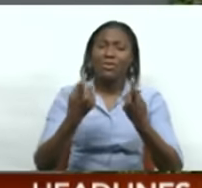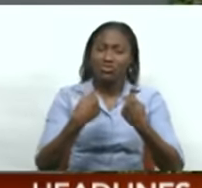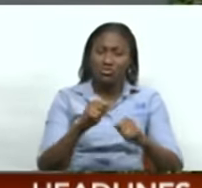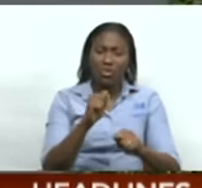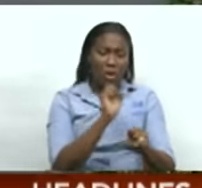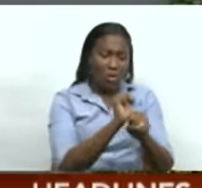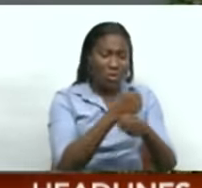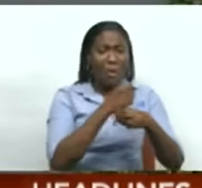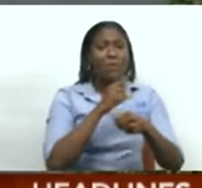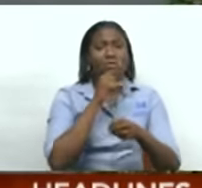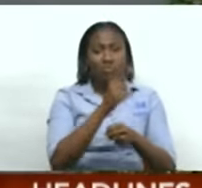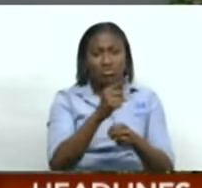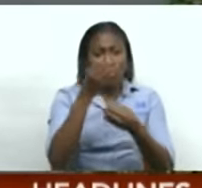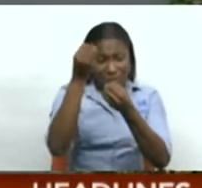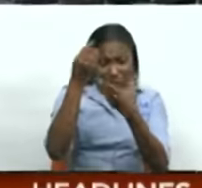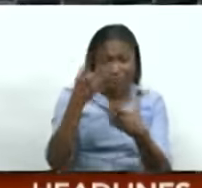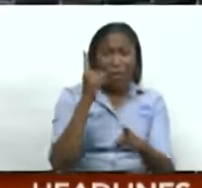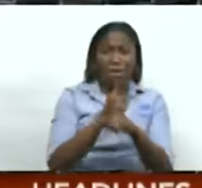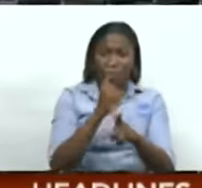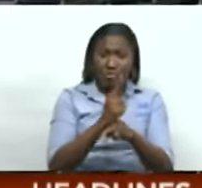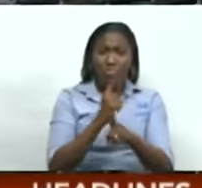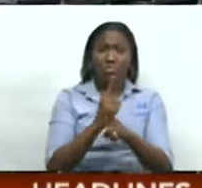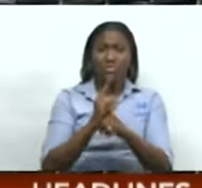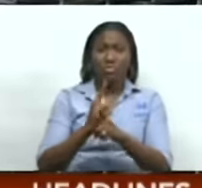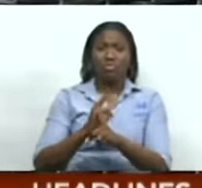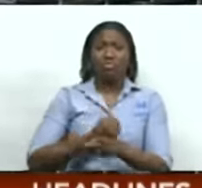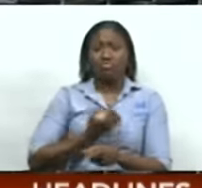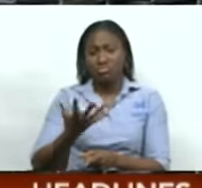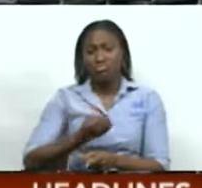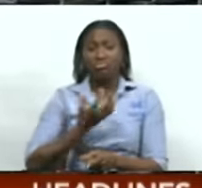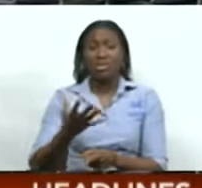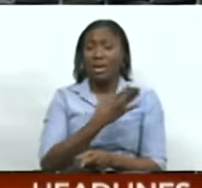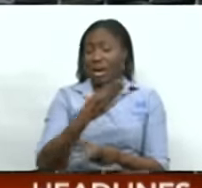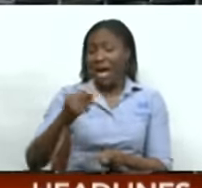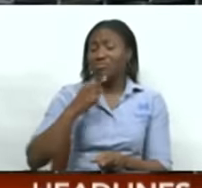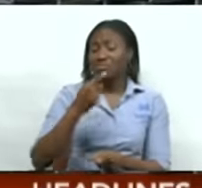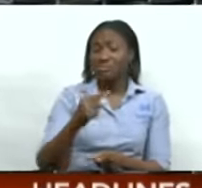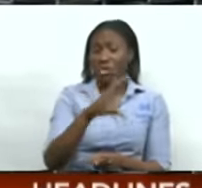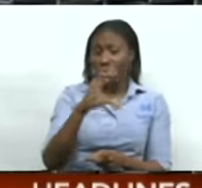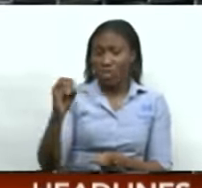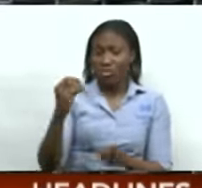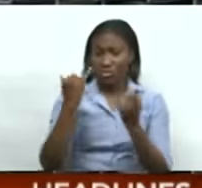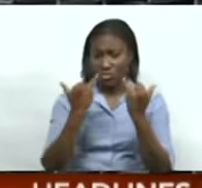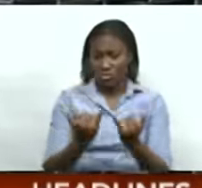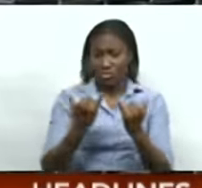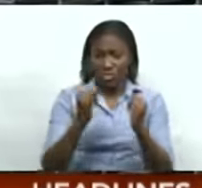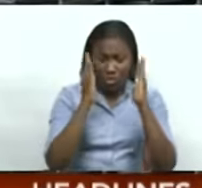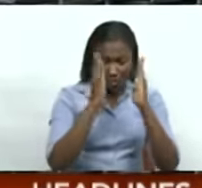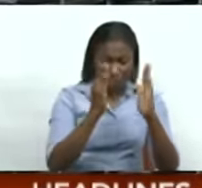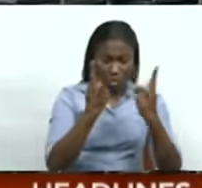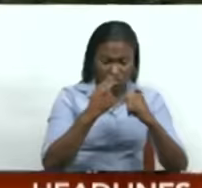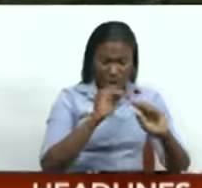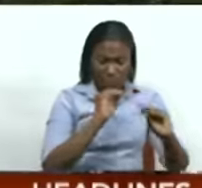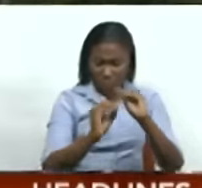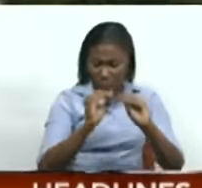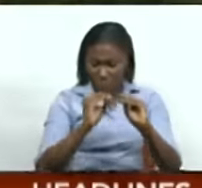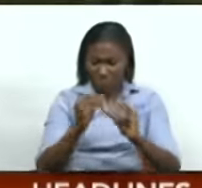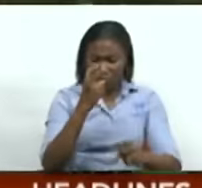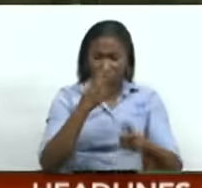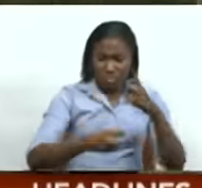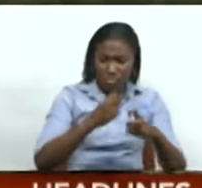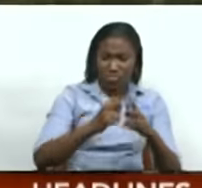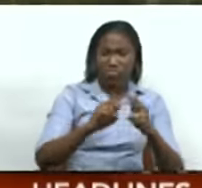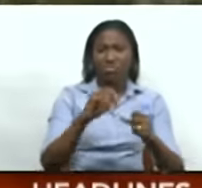accurate information was communicated. The TSTT executive said the company focused its efforts on addressing the issues of